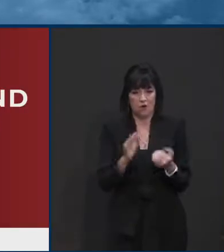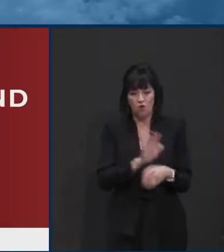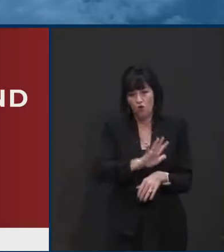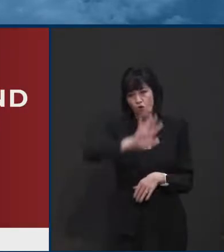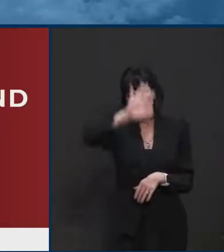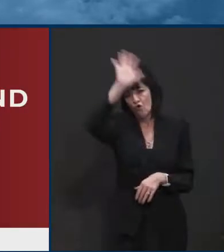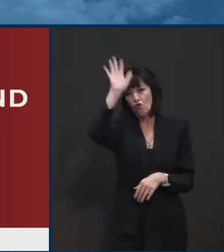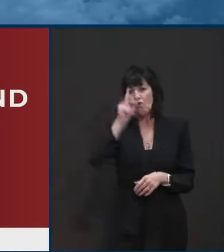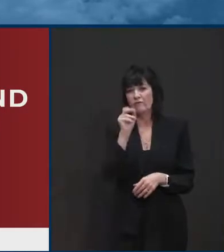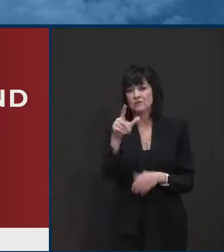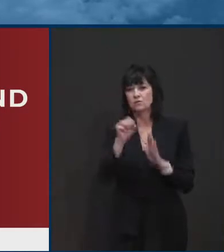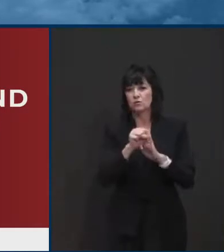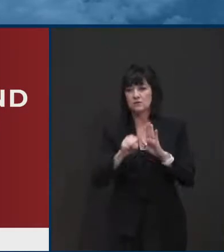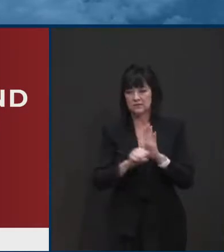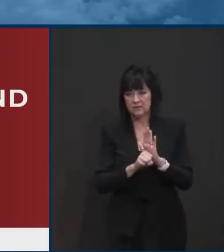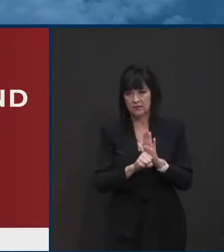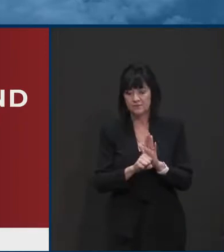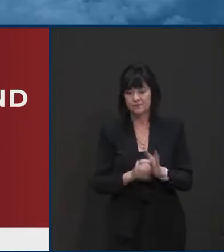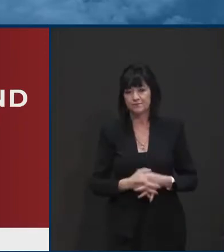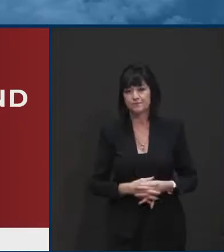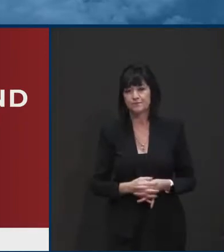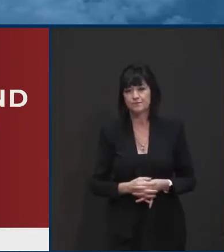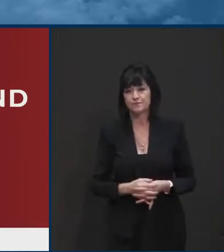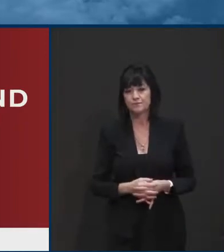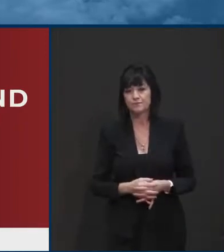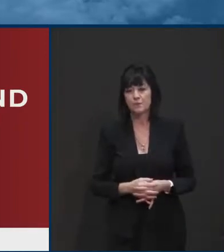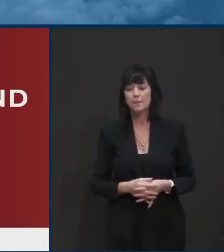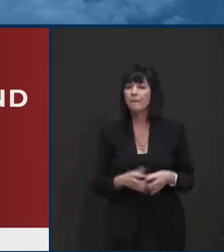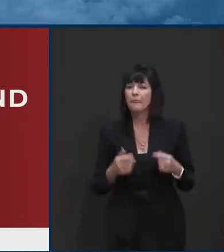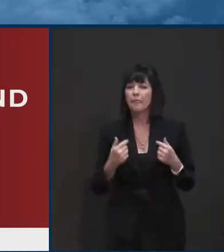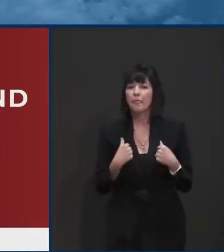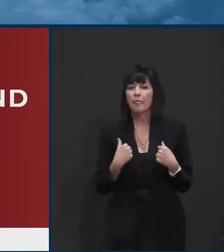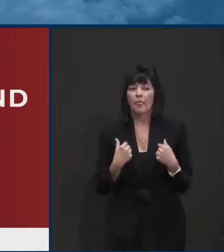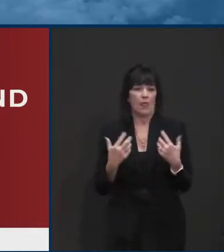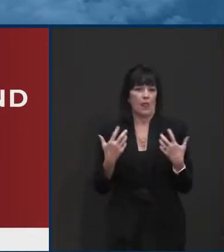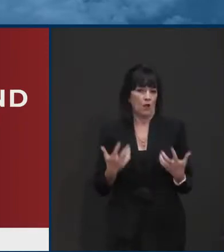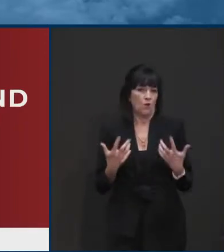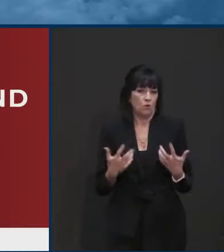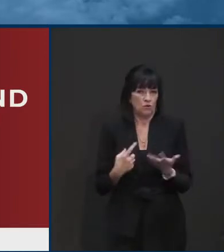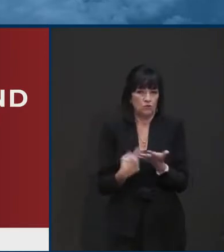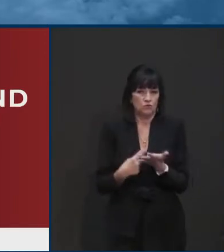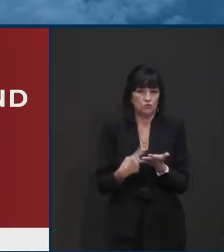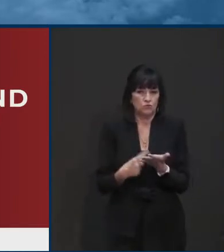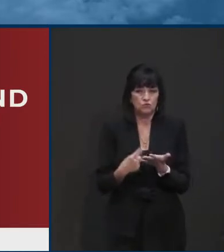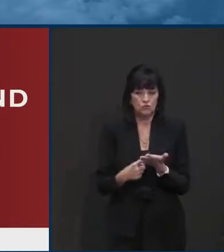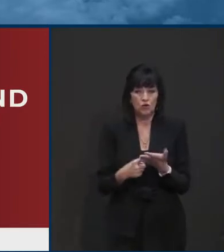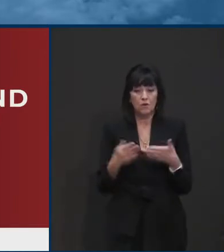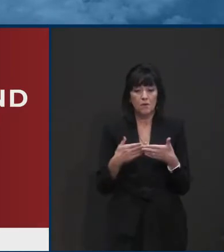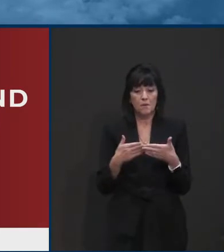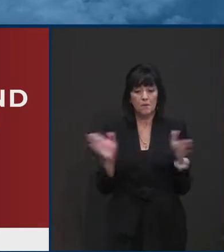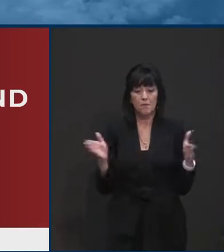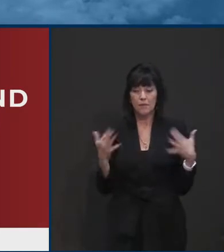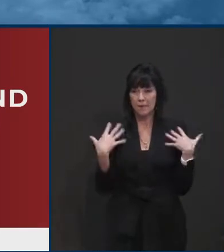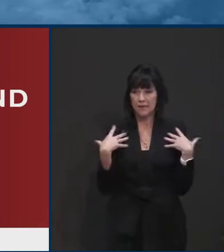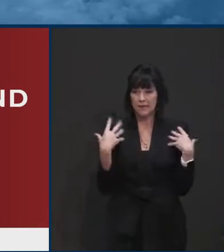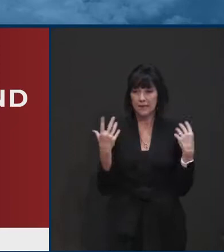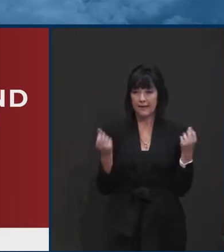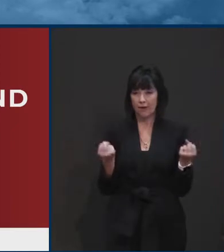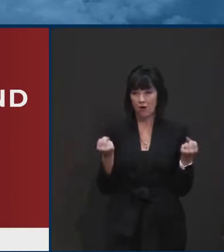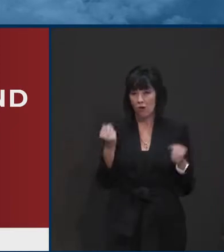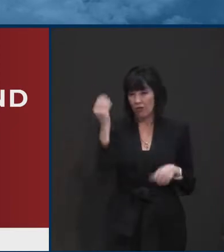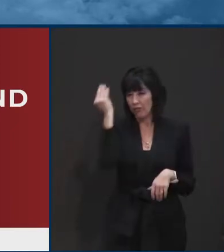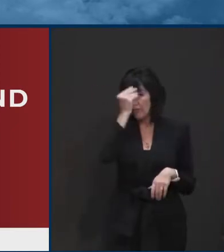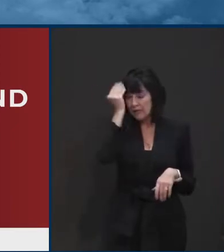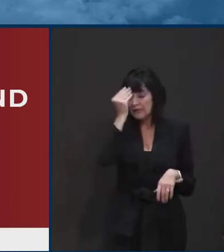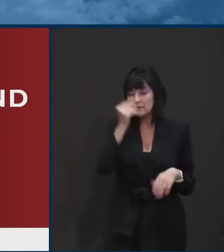So I'd like to talk a little bit about the, the public health thinking and the science behind, um, some of the actions that,